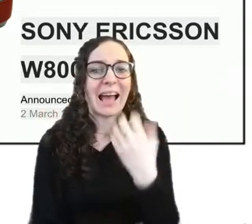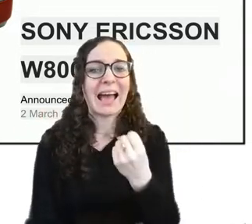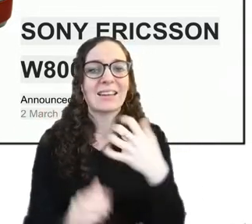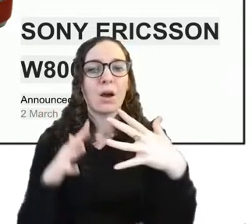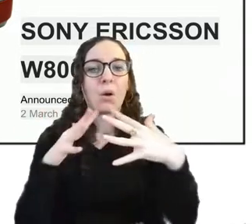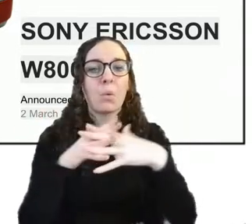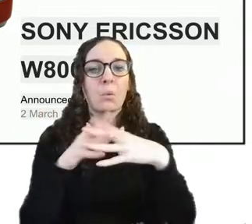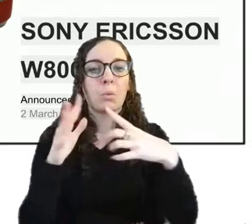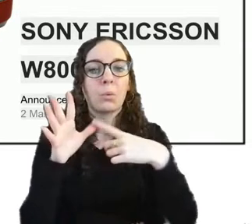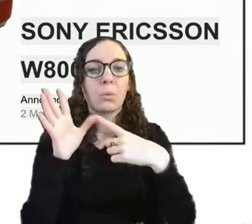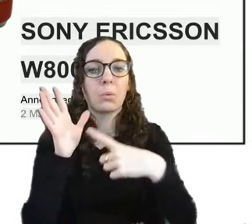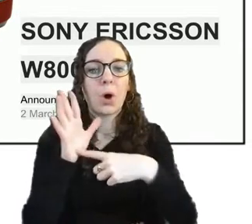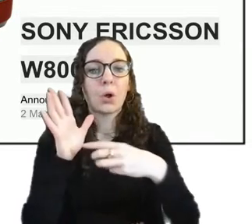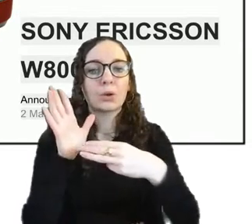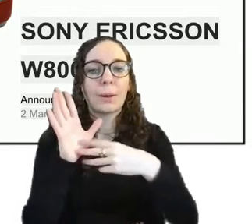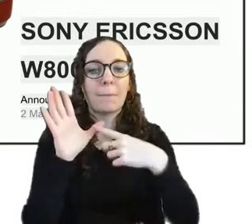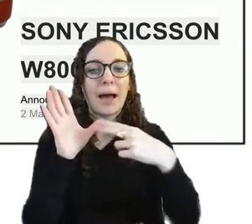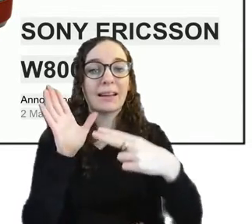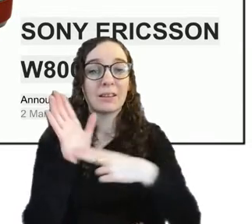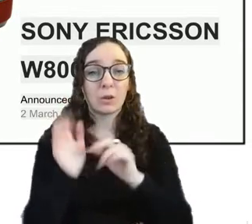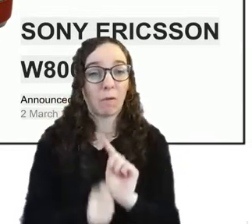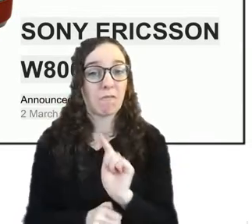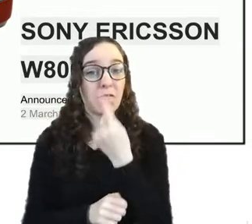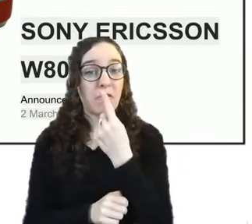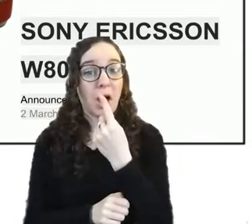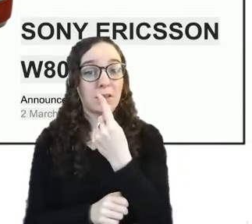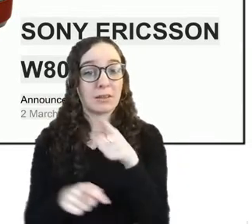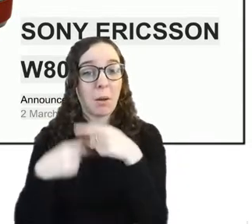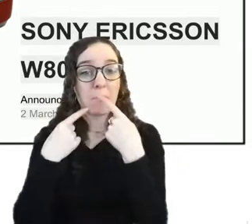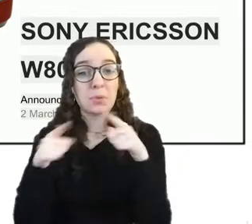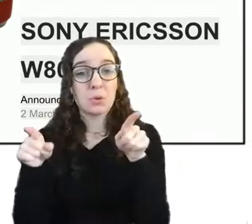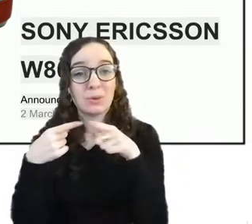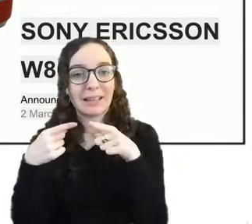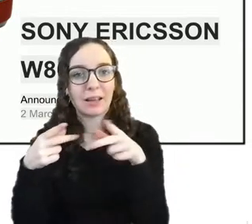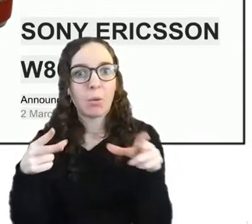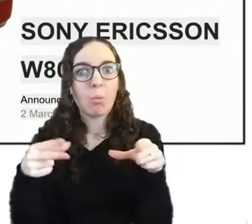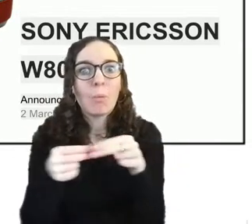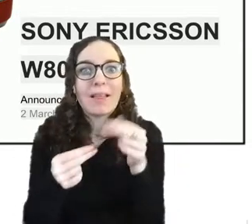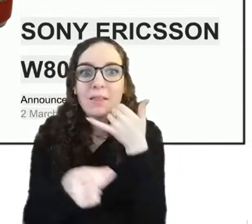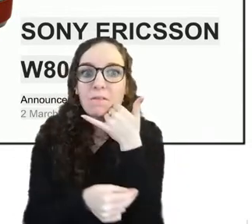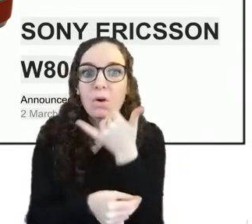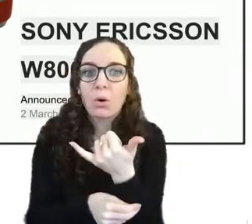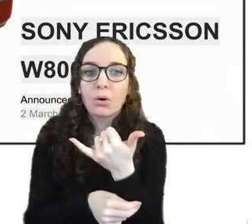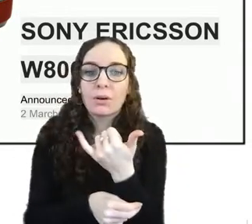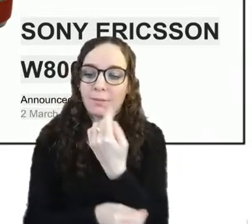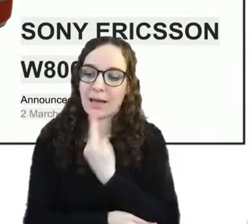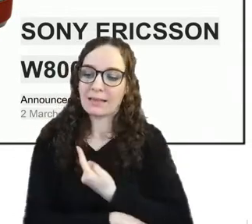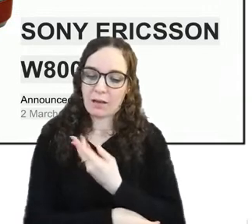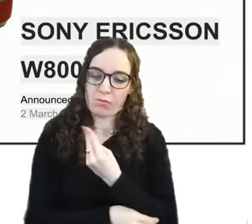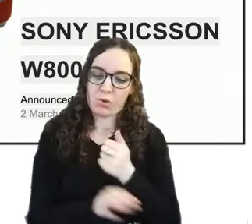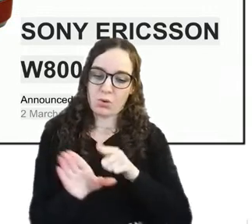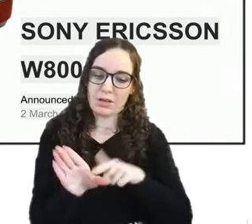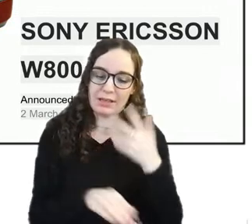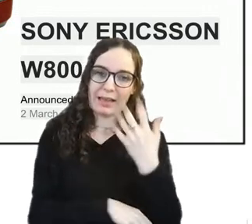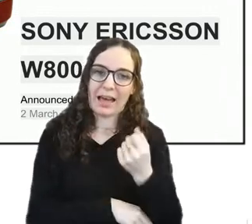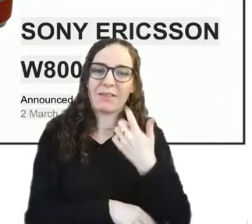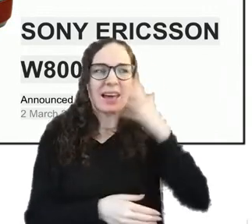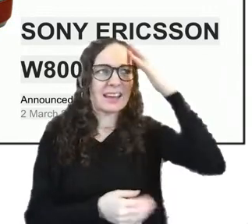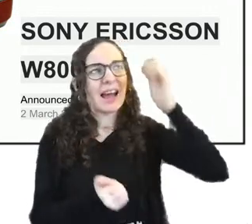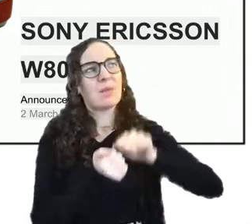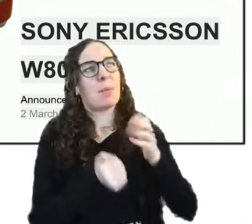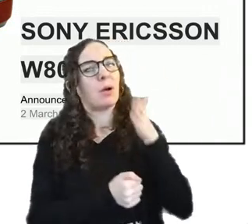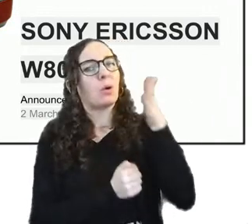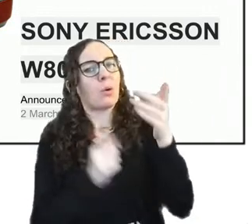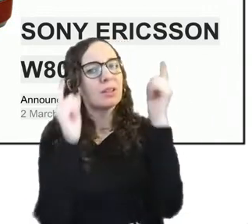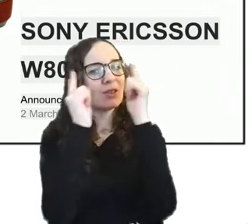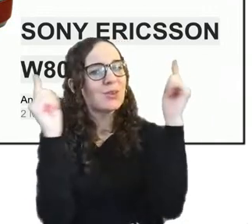first like mp3 player with a phone and i had this for quite a few years but i remember going to uni with this phone and